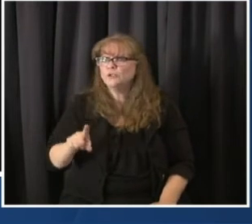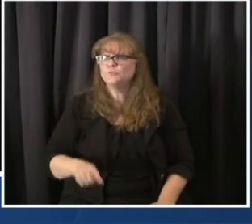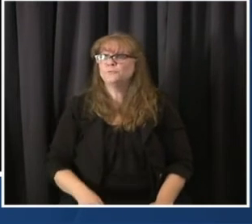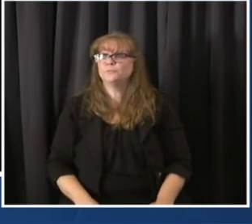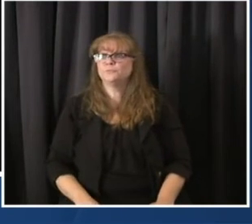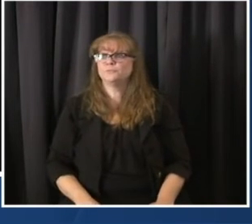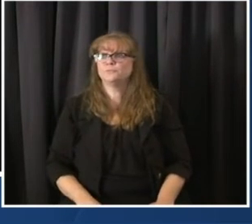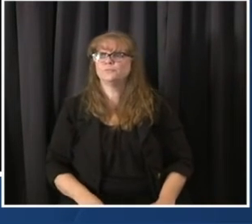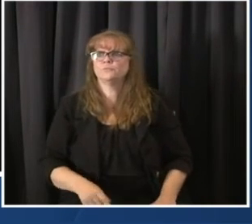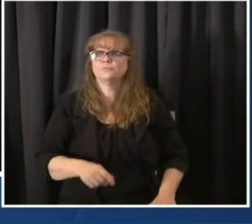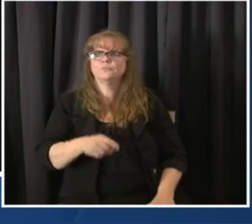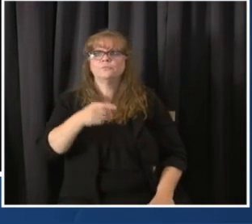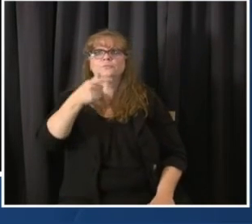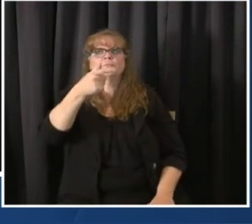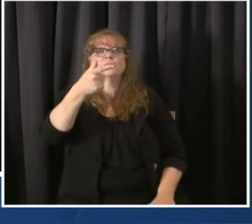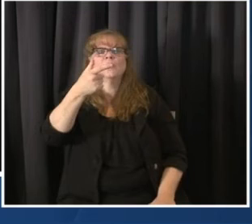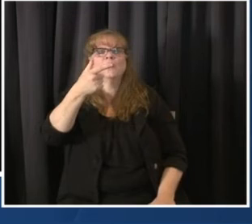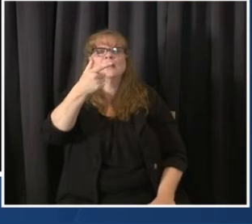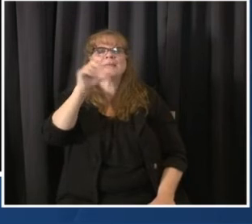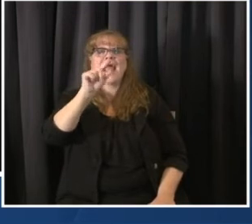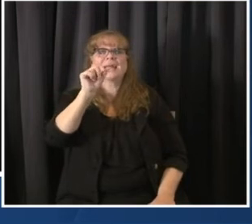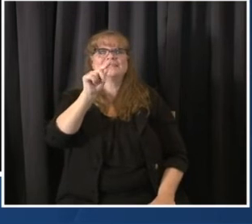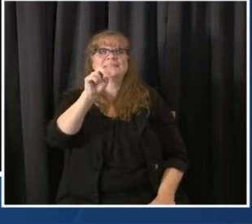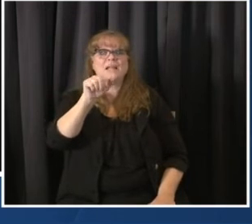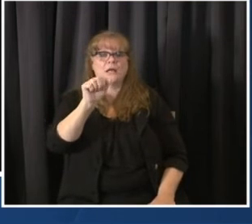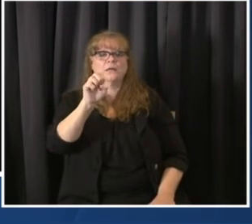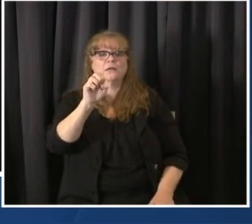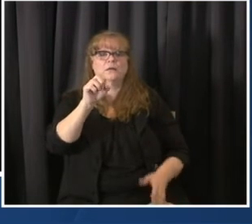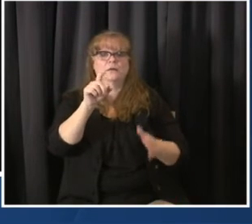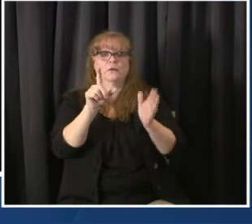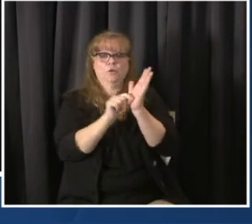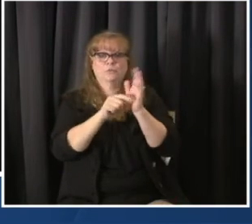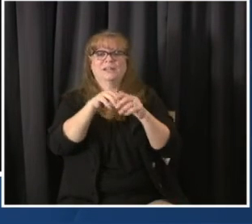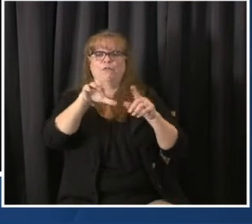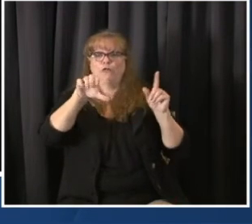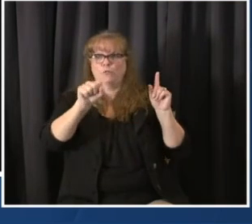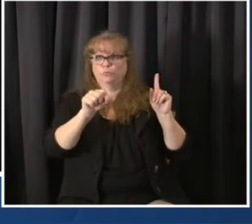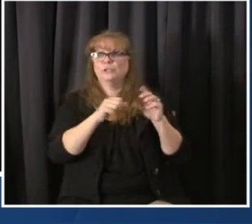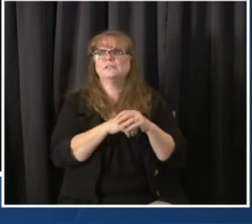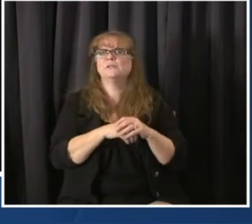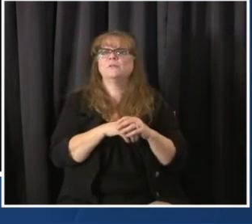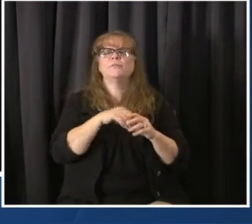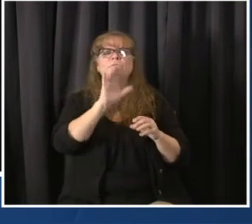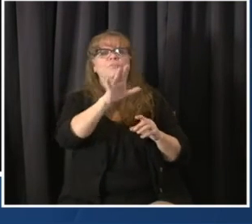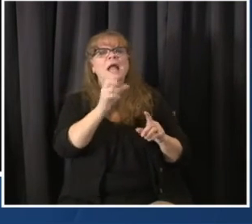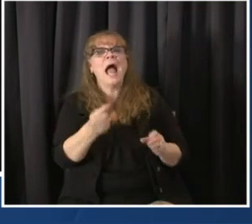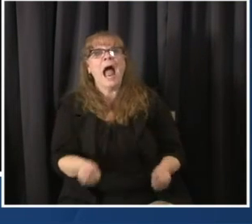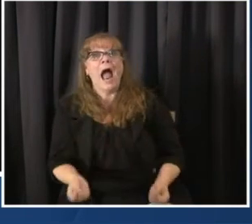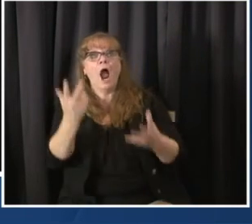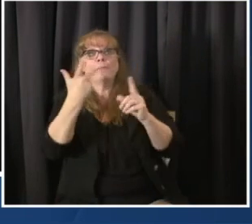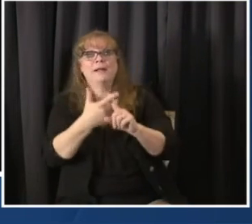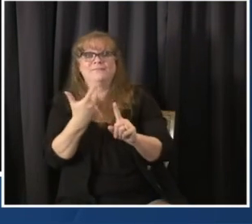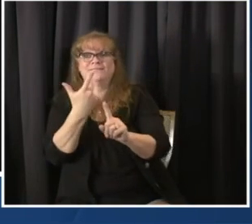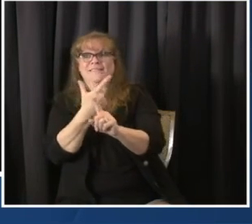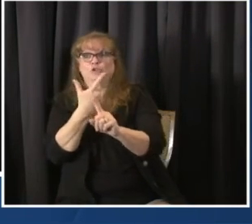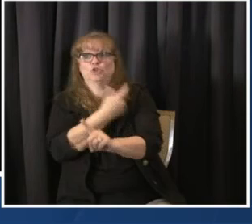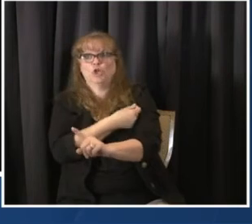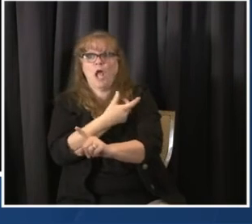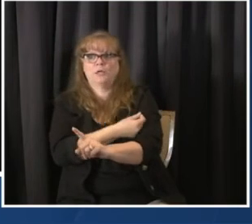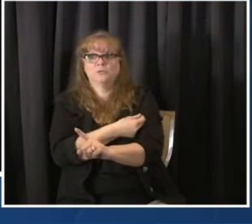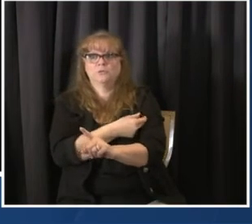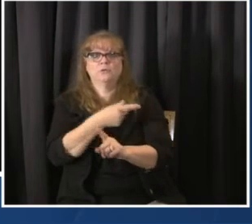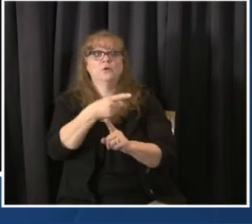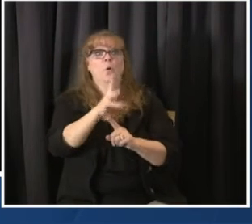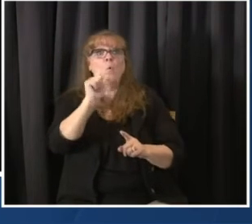do you have an idea of how many vaccines Walgreens has distributed? CVS publishes that data, but Walgreens keeps it a little closer to the chest. Yes.